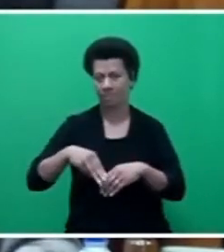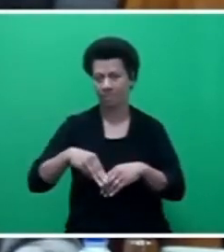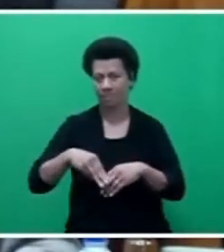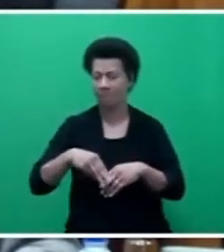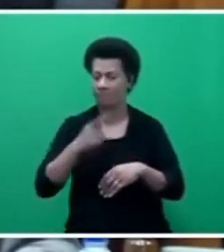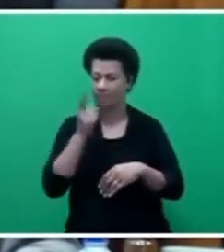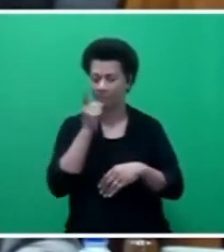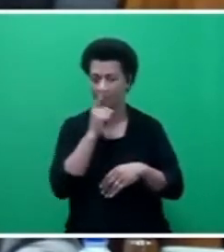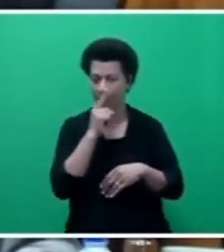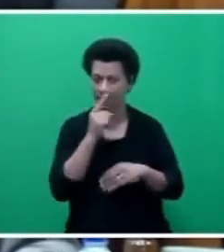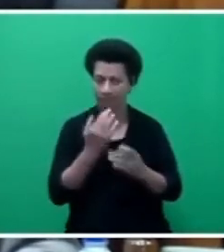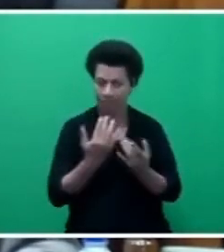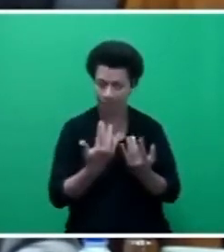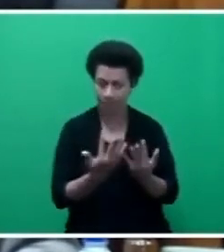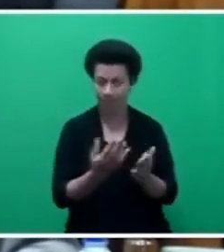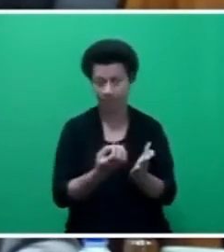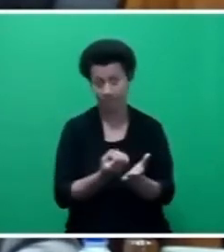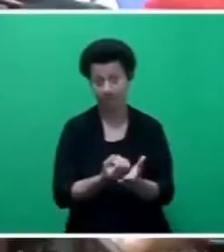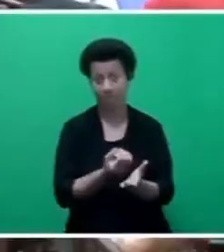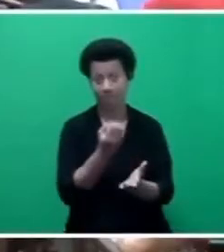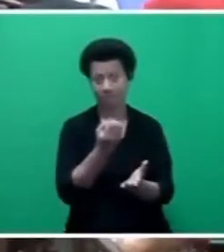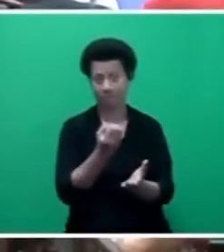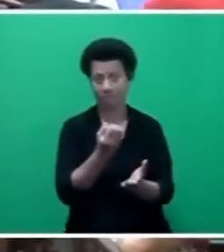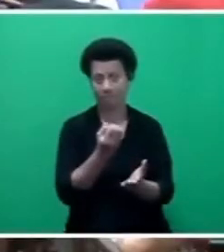the economy overall. Thank you, sir.